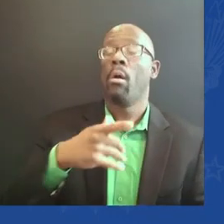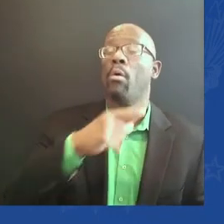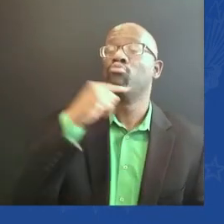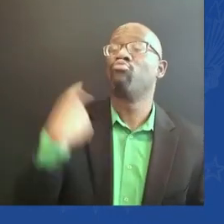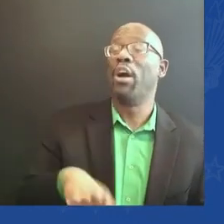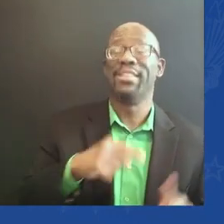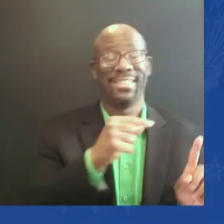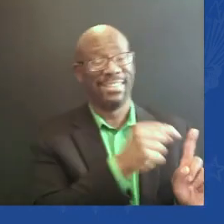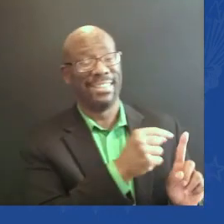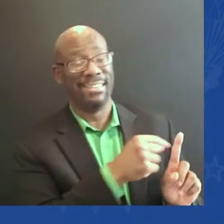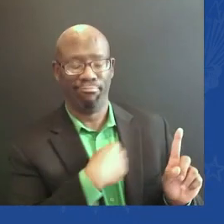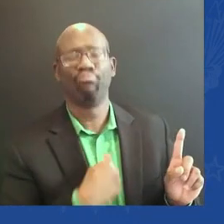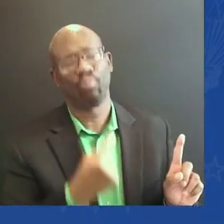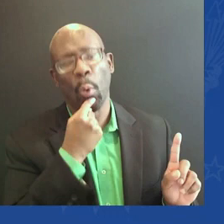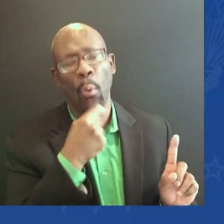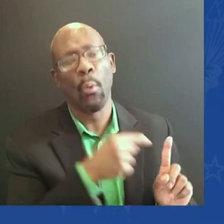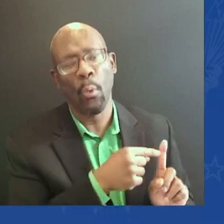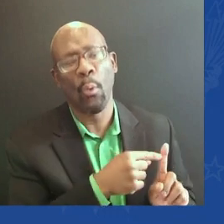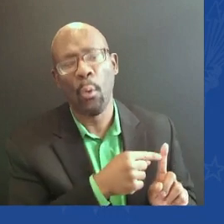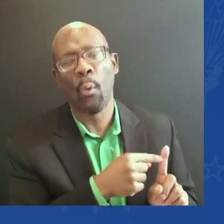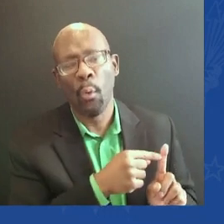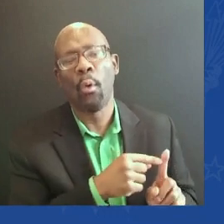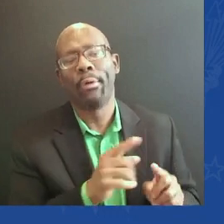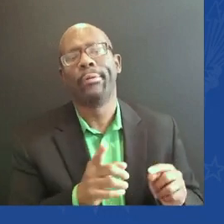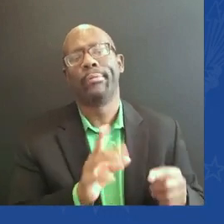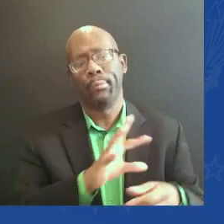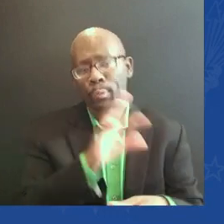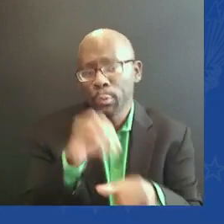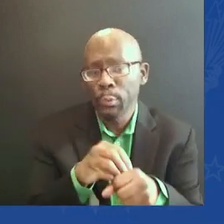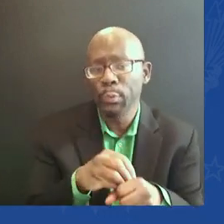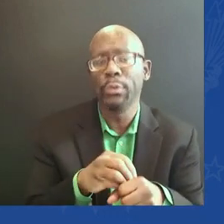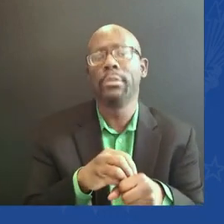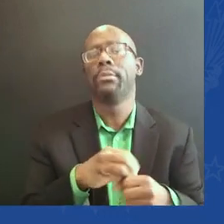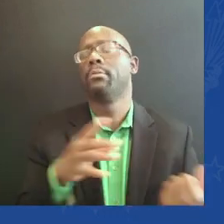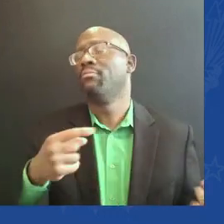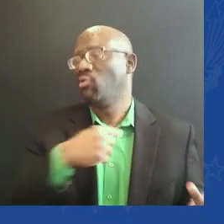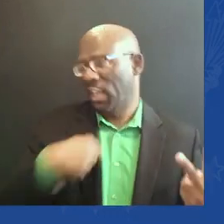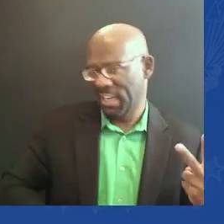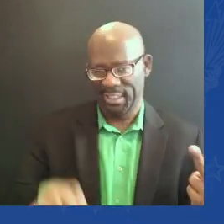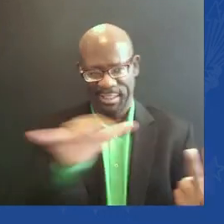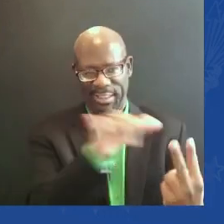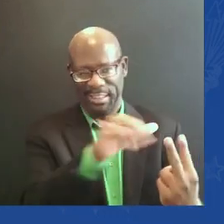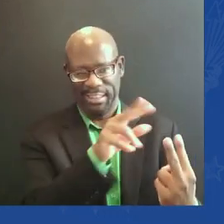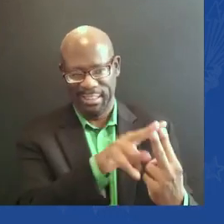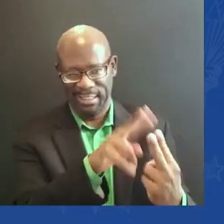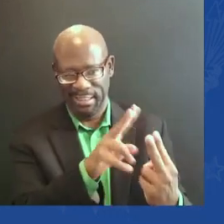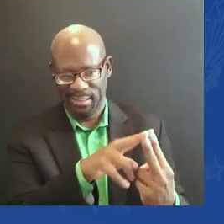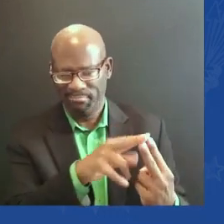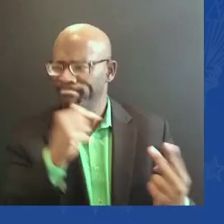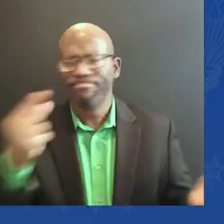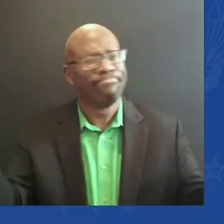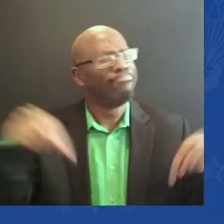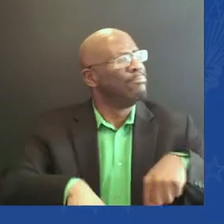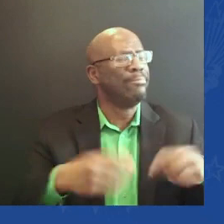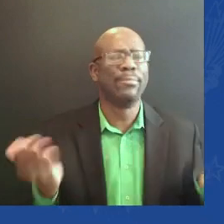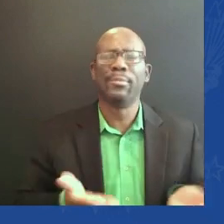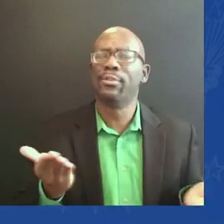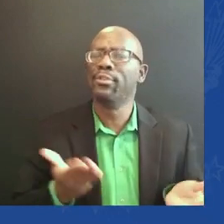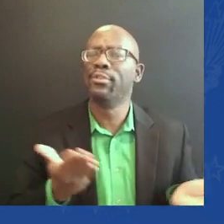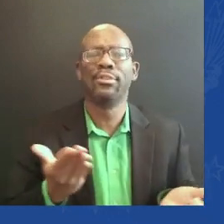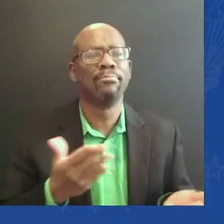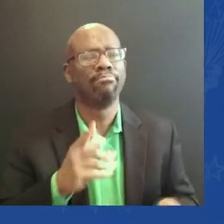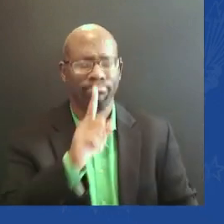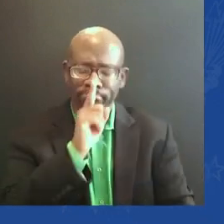not only Russia, but China, basically didn't show up in terms of any commitments to deal with climate change. And there's a